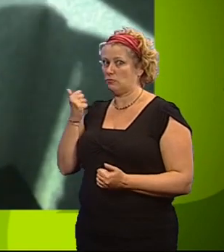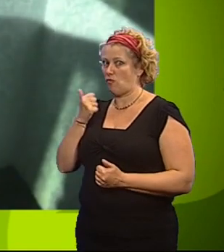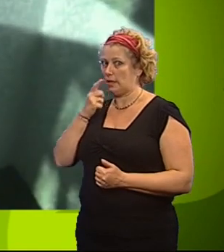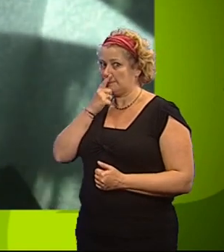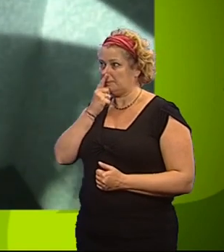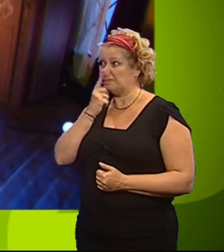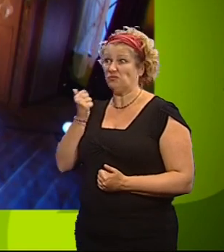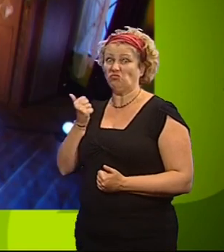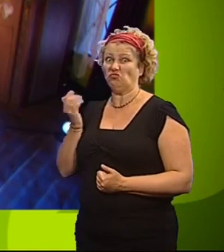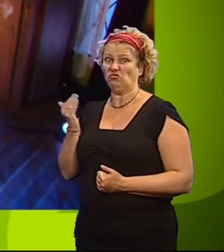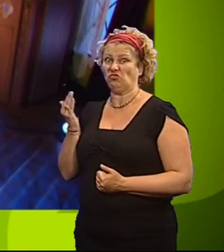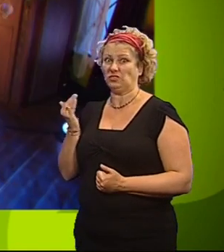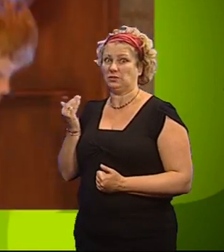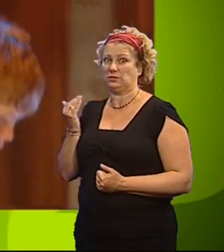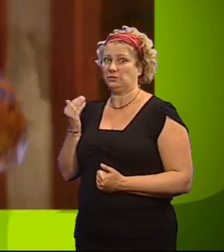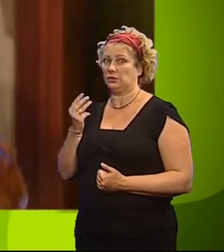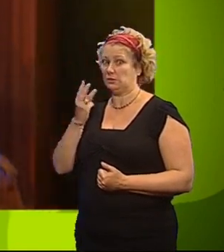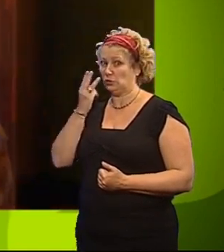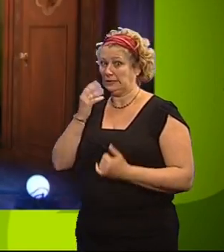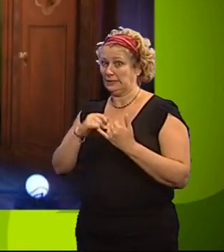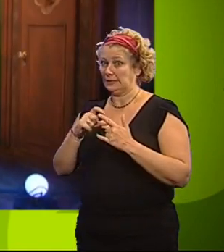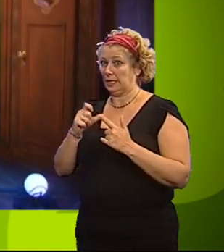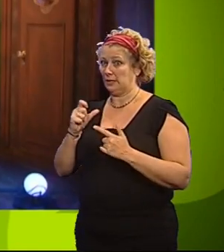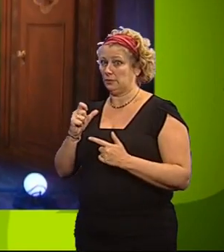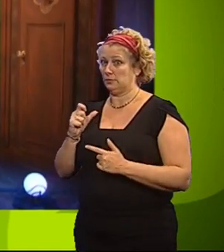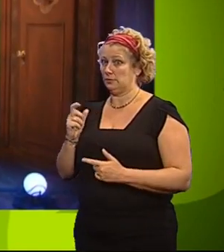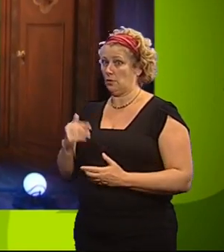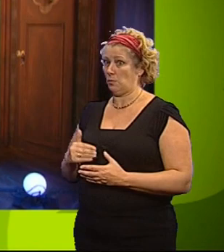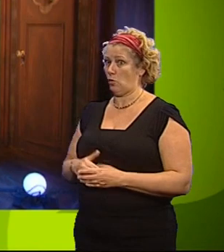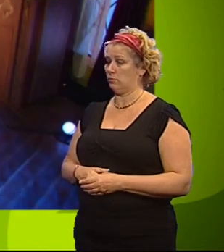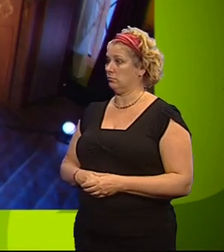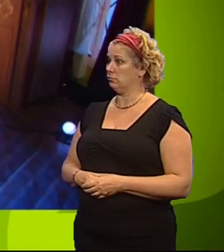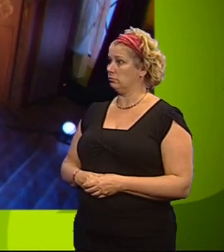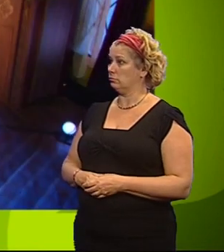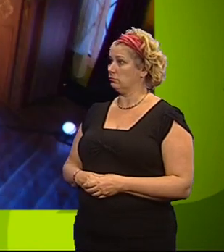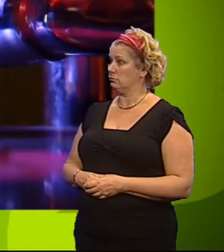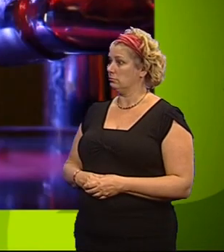It's safe. Remember, you only have three seconds to get back once you've turned a light off.